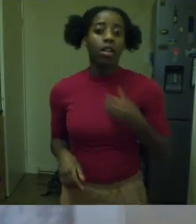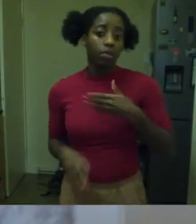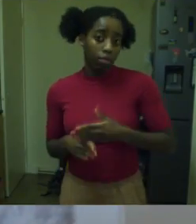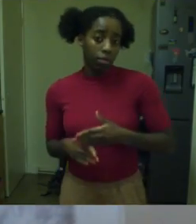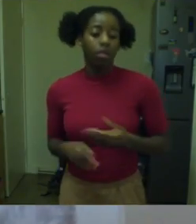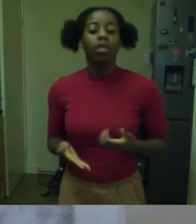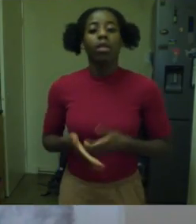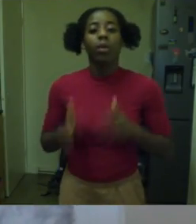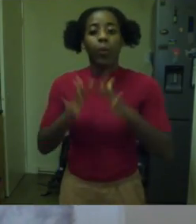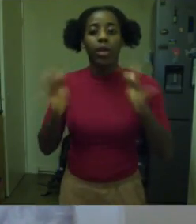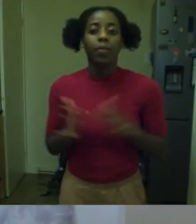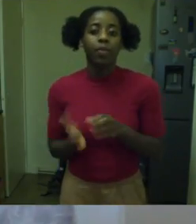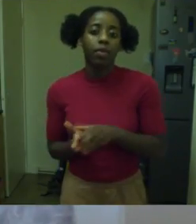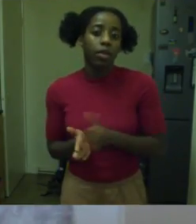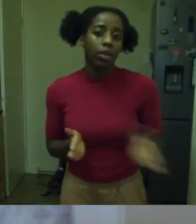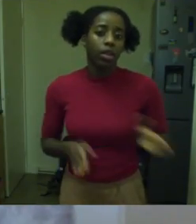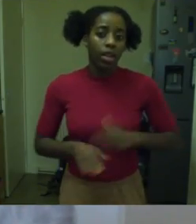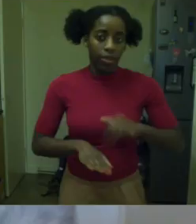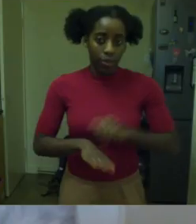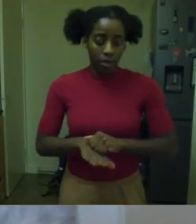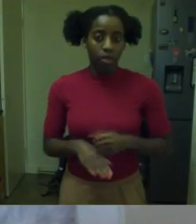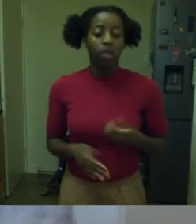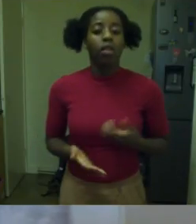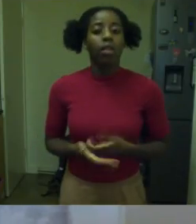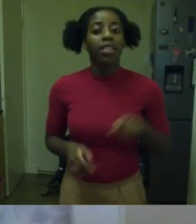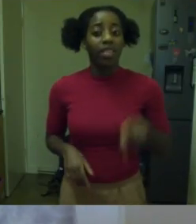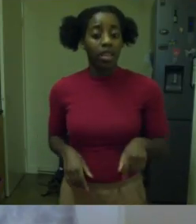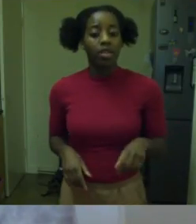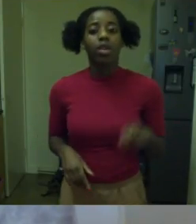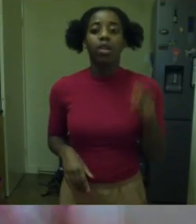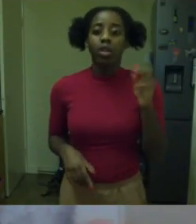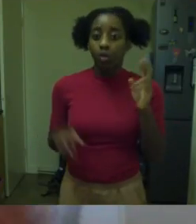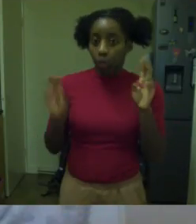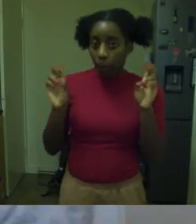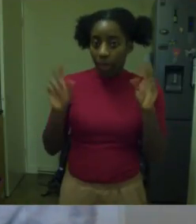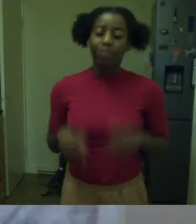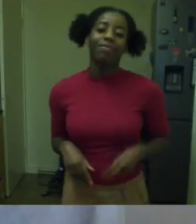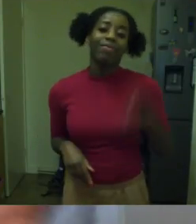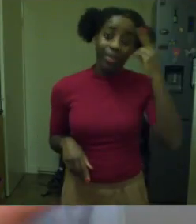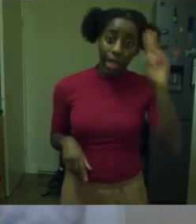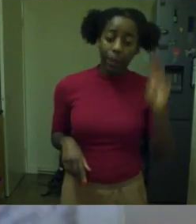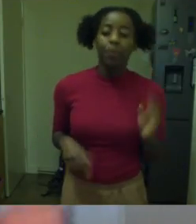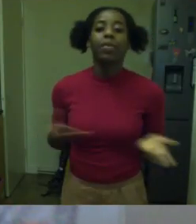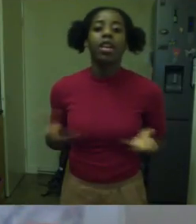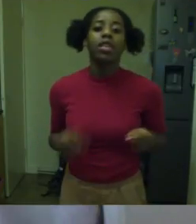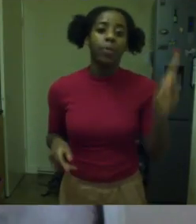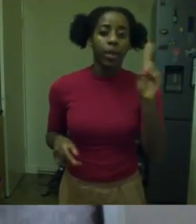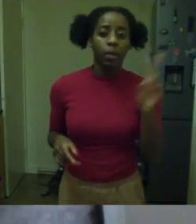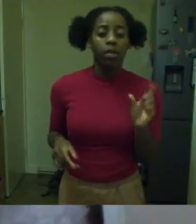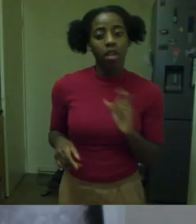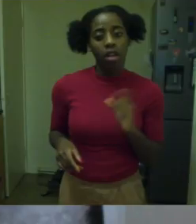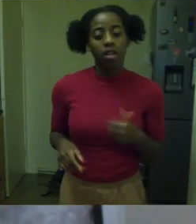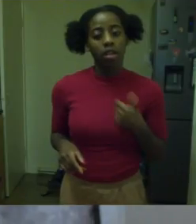I'm actually starting a website that I've been working on over the Christmas holidays and it's literally about this subject really.